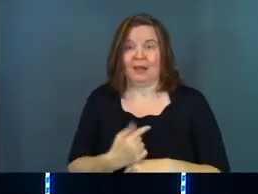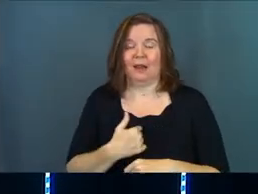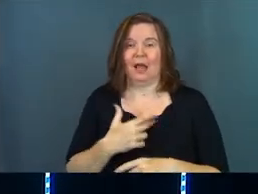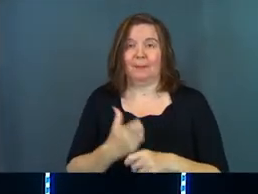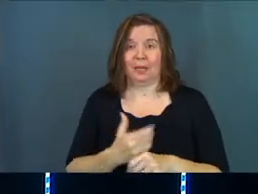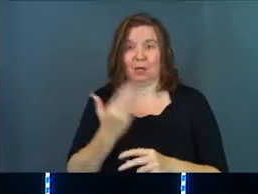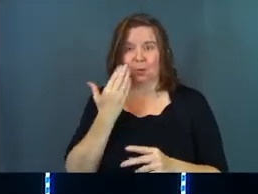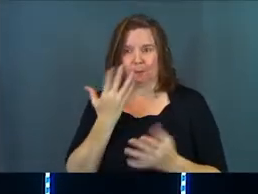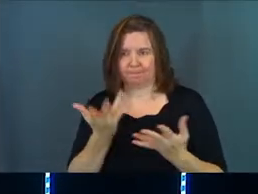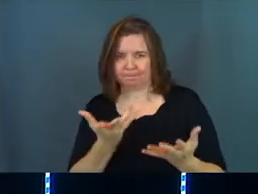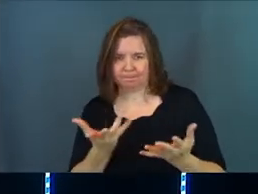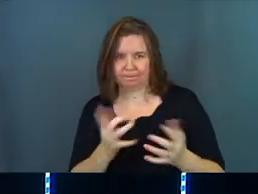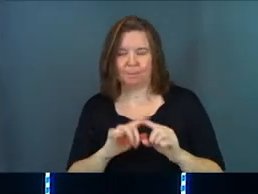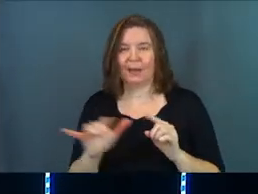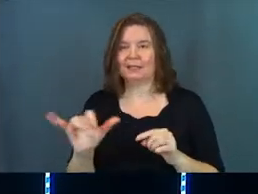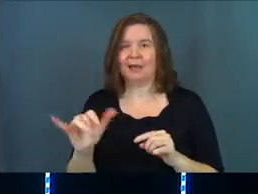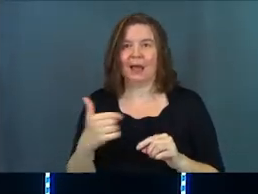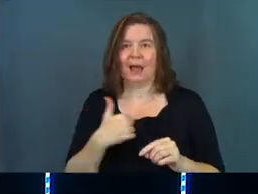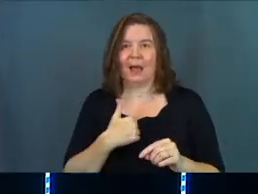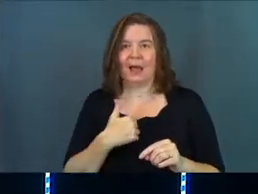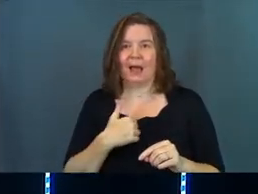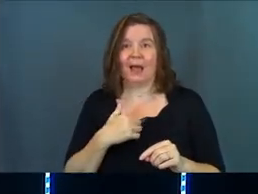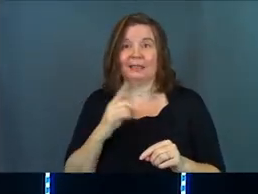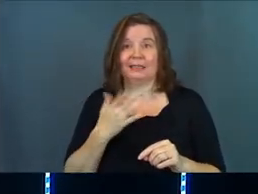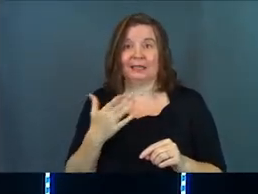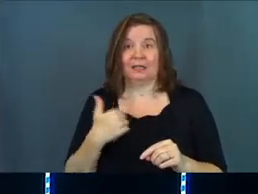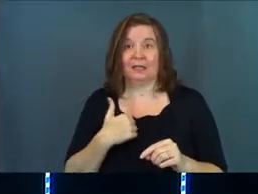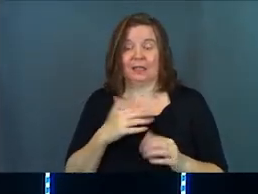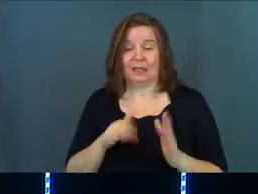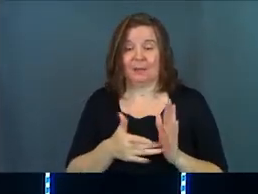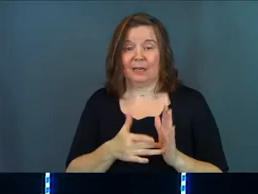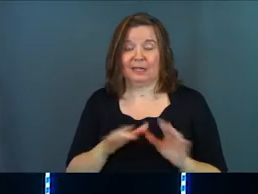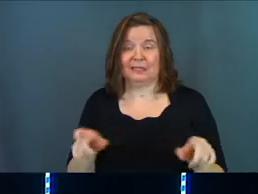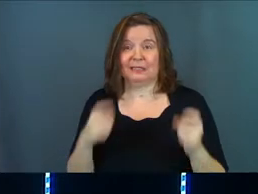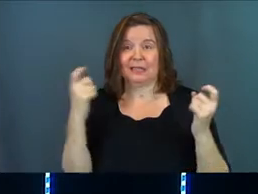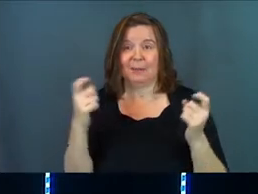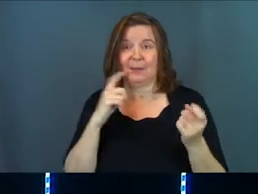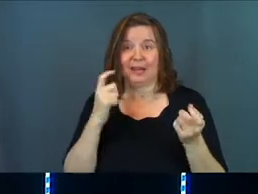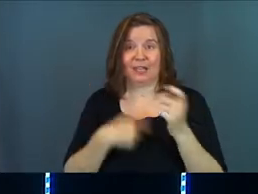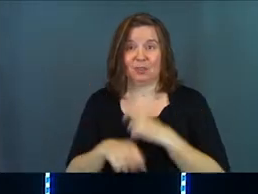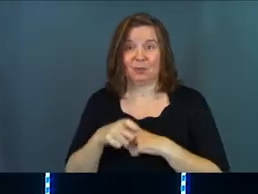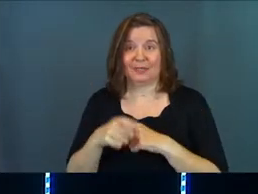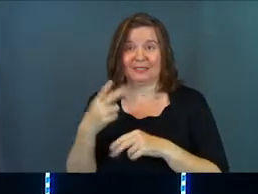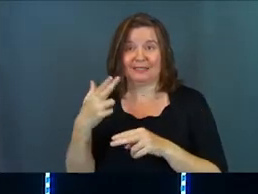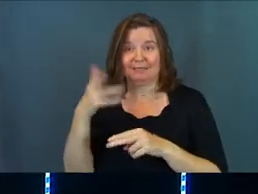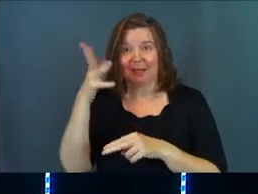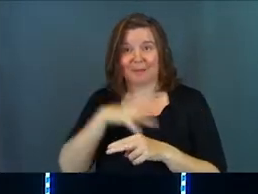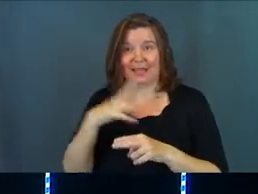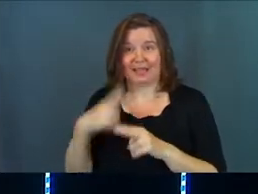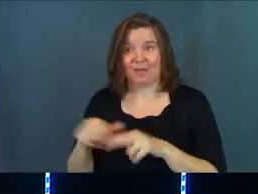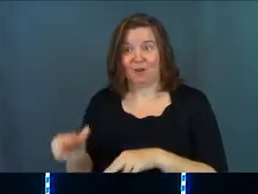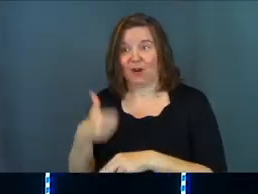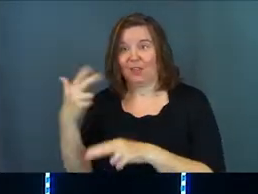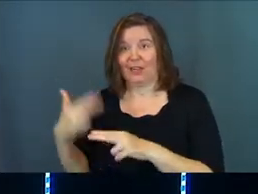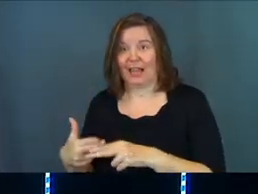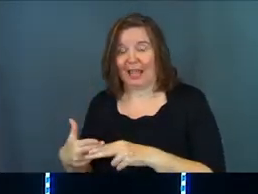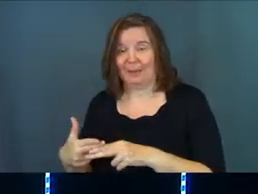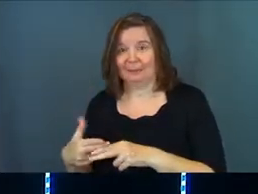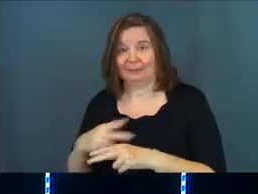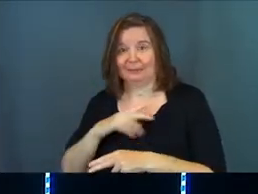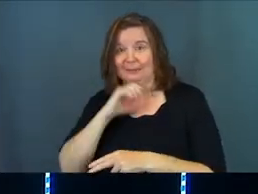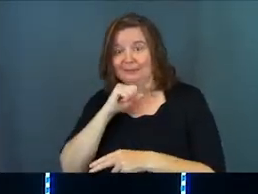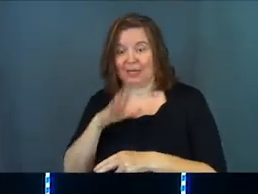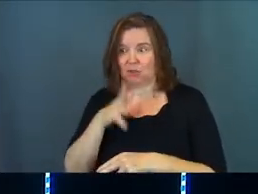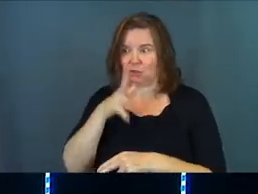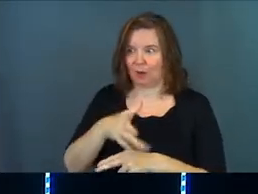and I'm getting to know them and stuff, but it's like, I just did this thing right in the middle of the ceremony. And I switched that young man's name out for another name. And, um,